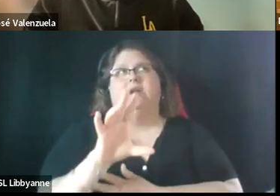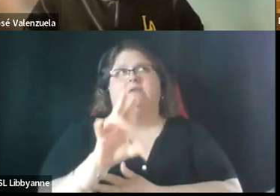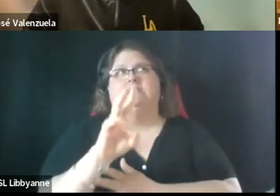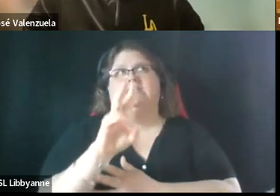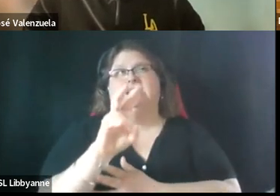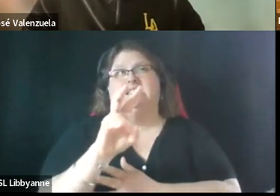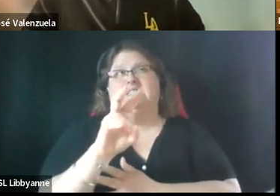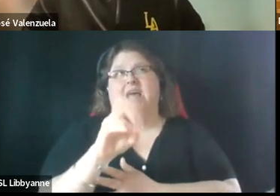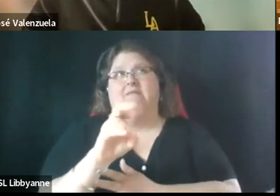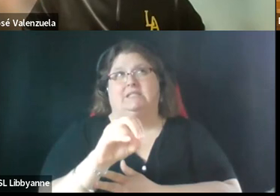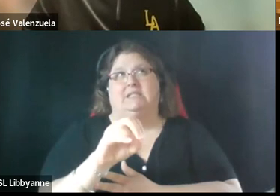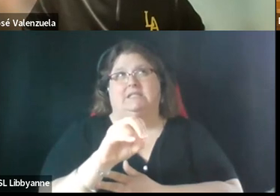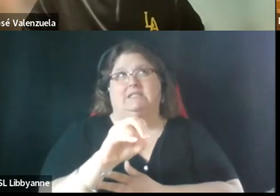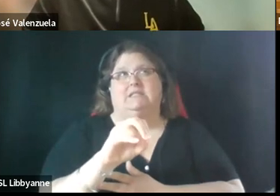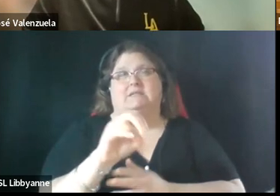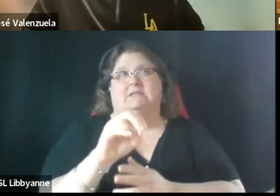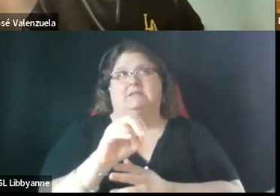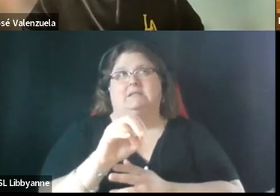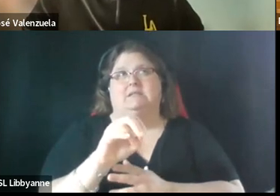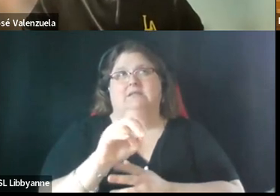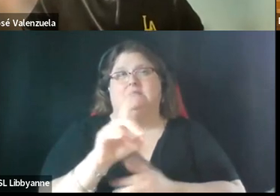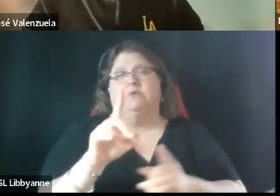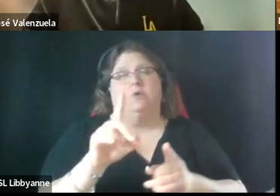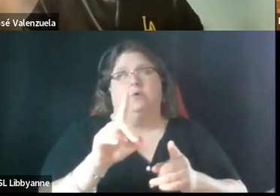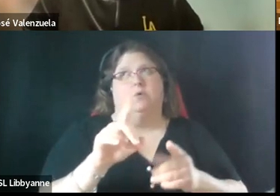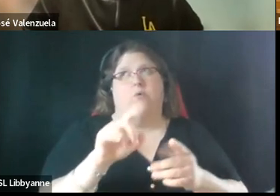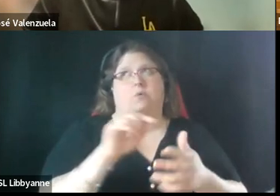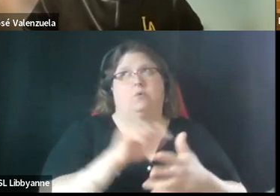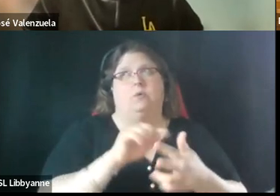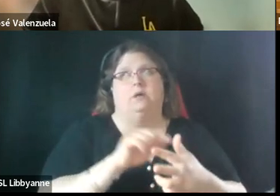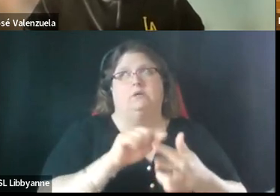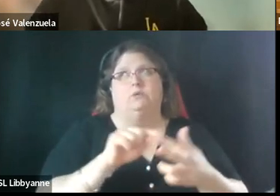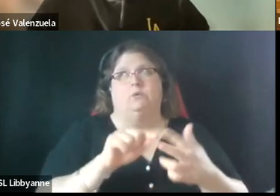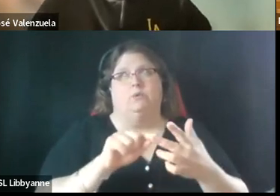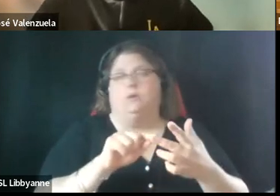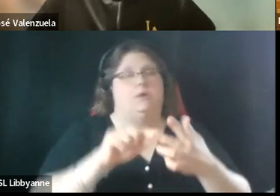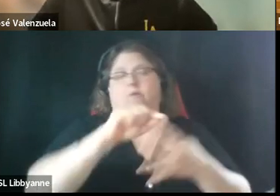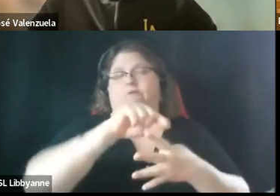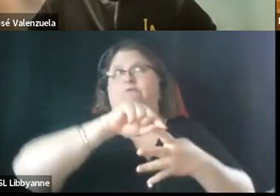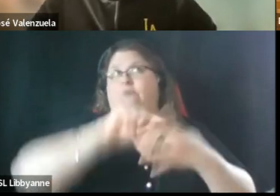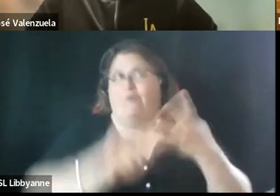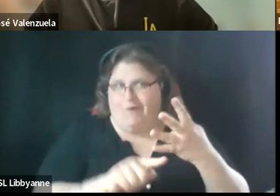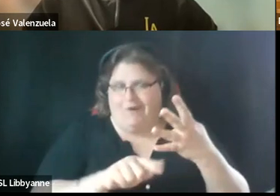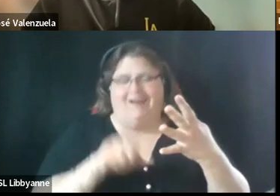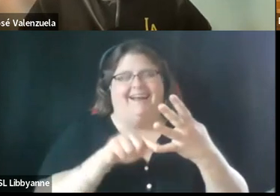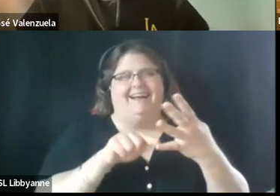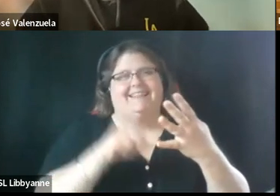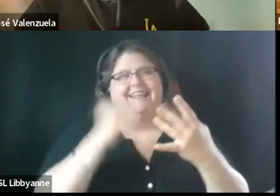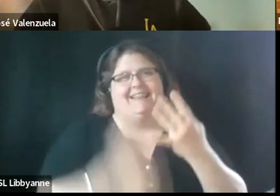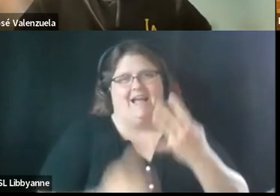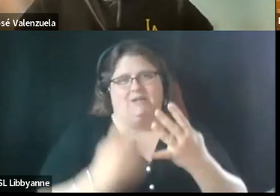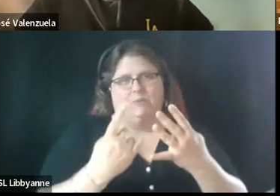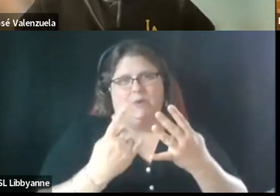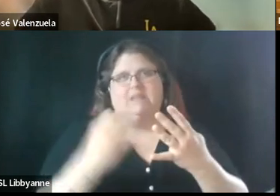across the four sessions i'm sorry we held the last we should be we held four sessions and the last session was held on saturday